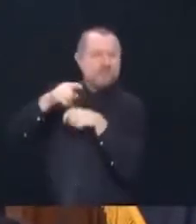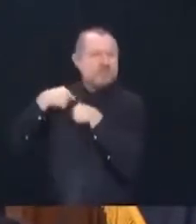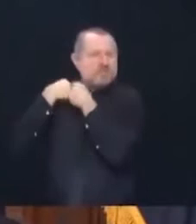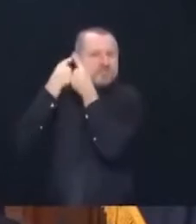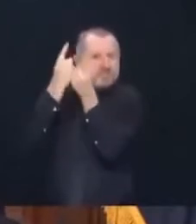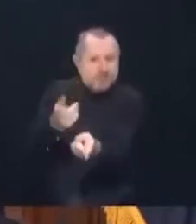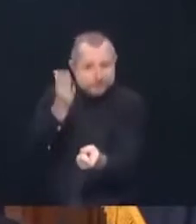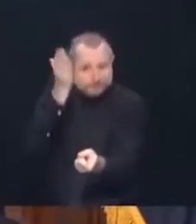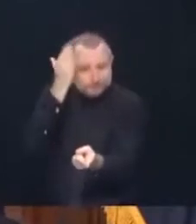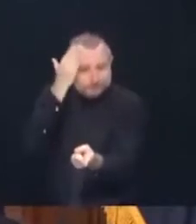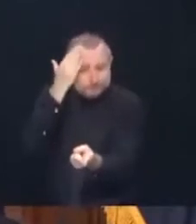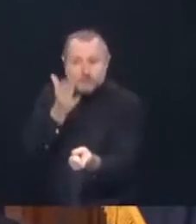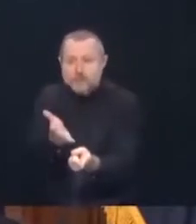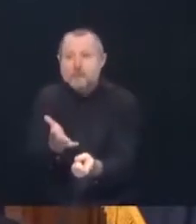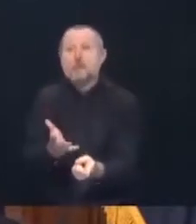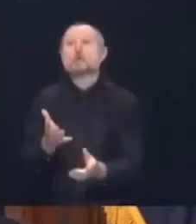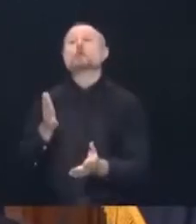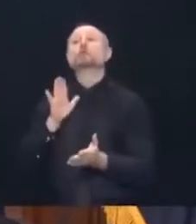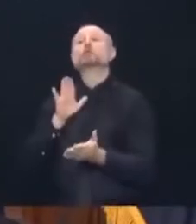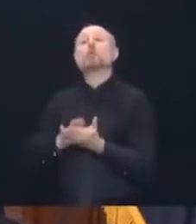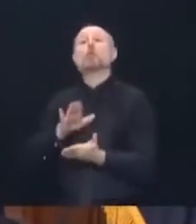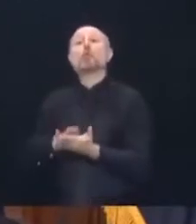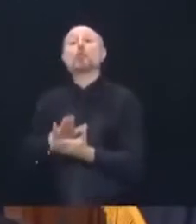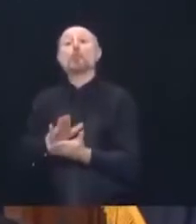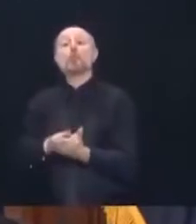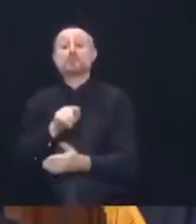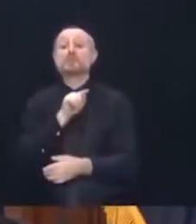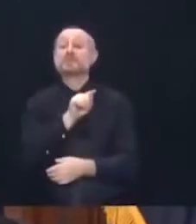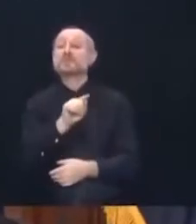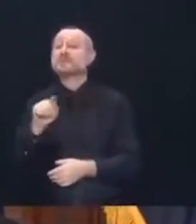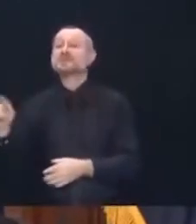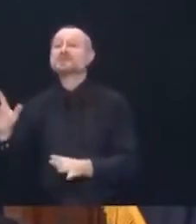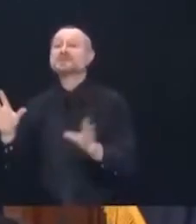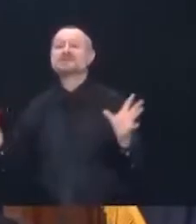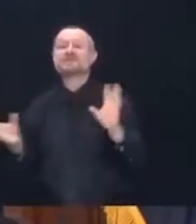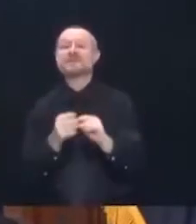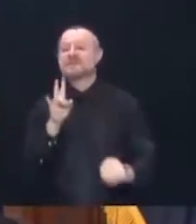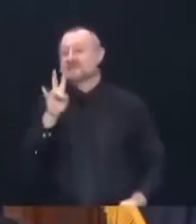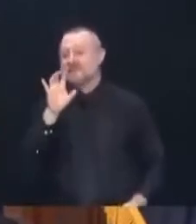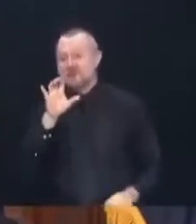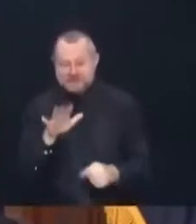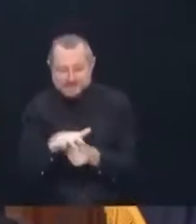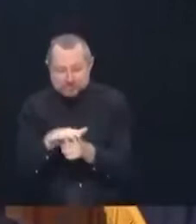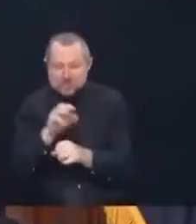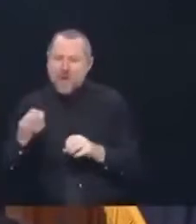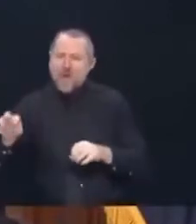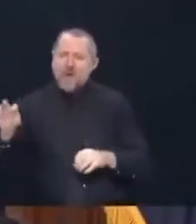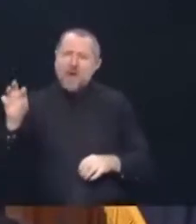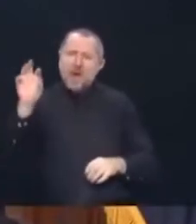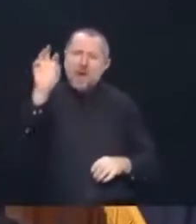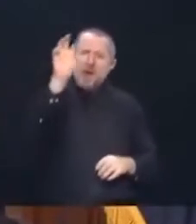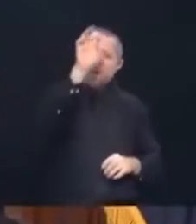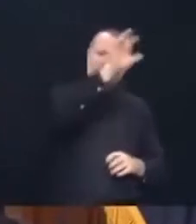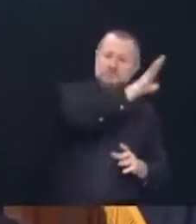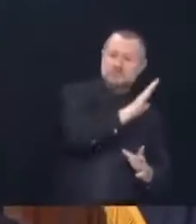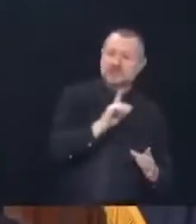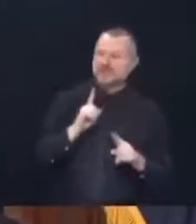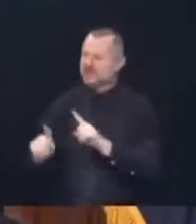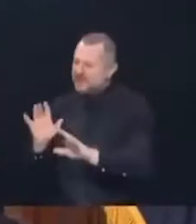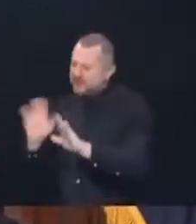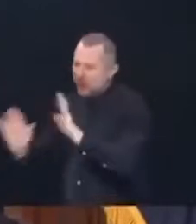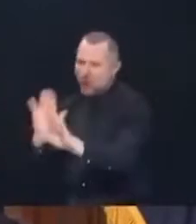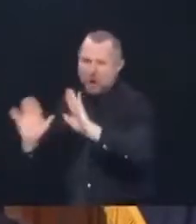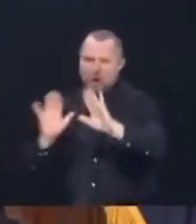Schools set their own... 700 school districts, they all set their own number. That's the number.